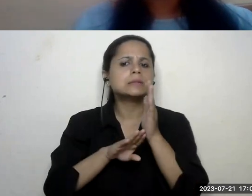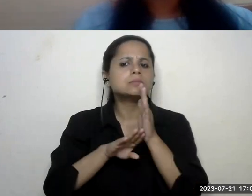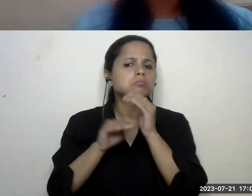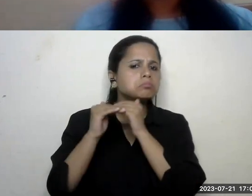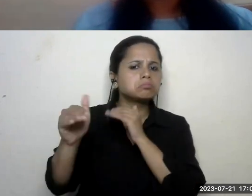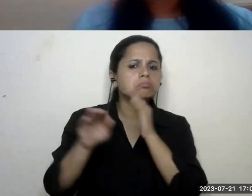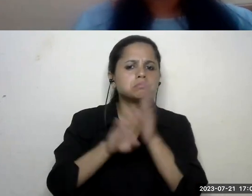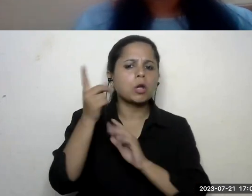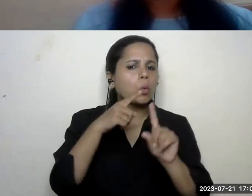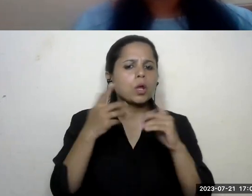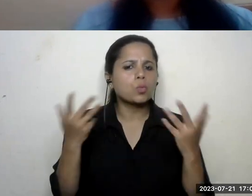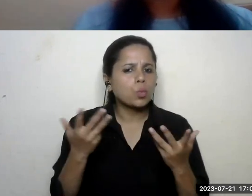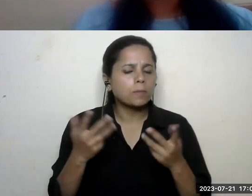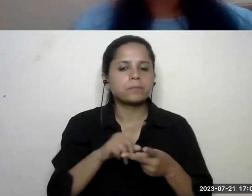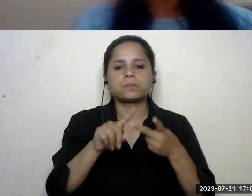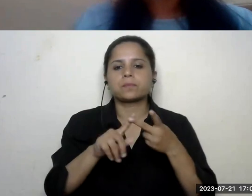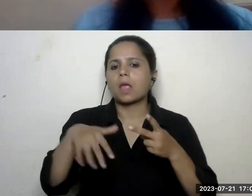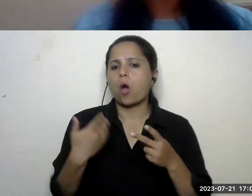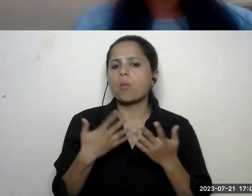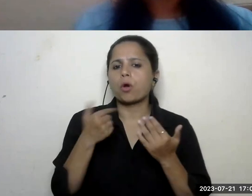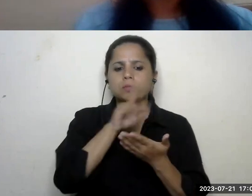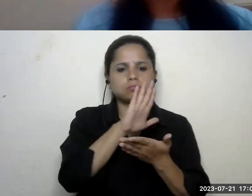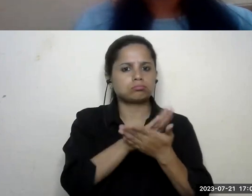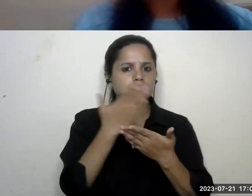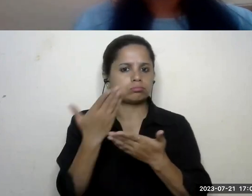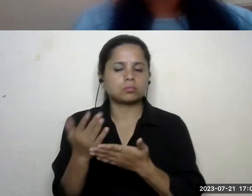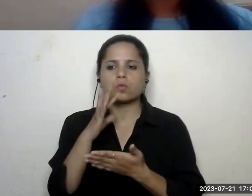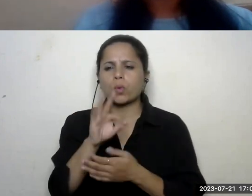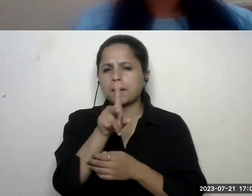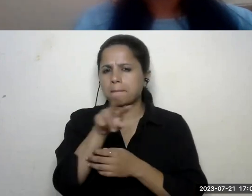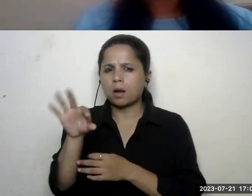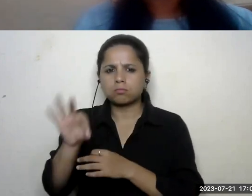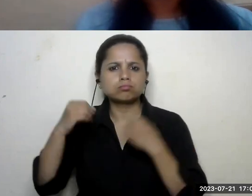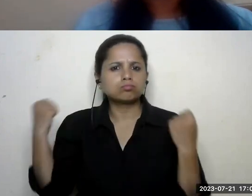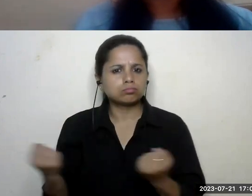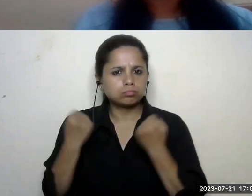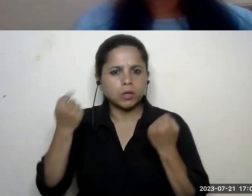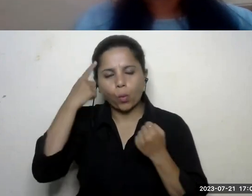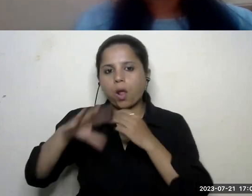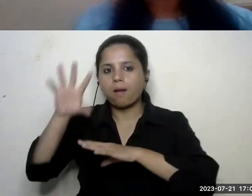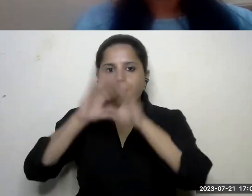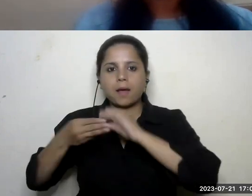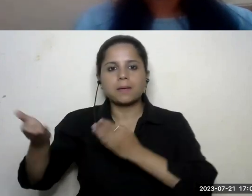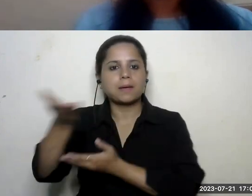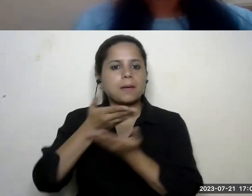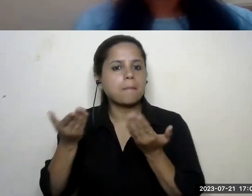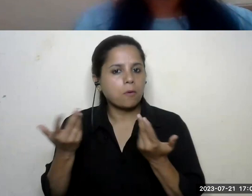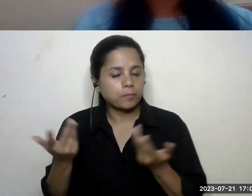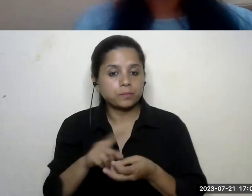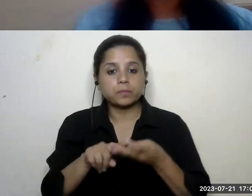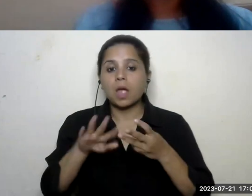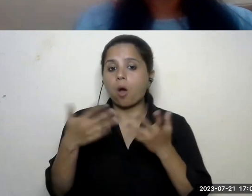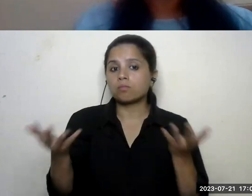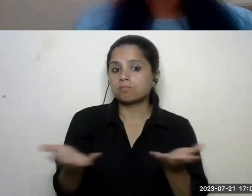goals how can i translate these goals into meaningful activities for my learners how do i motivate